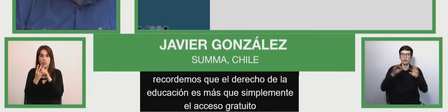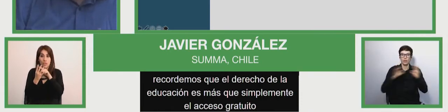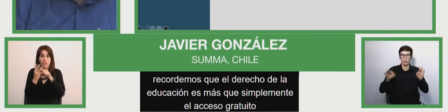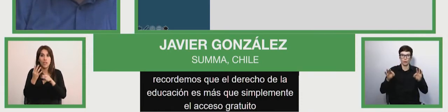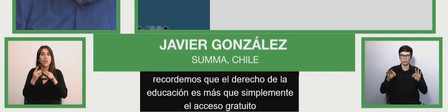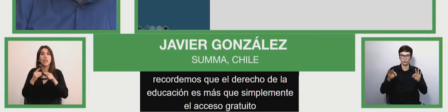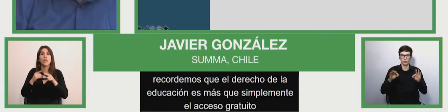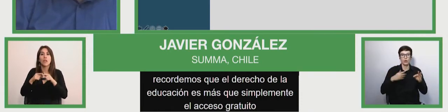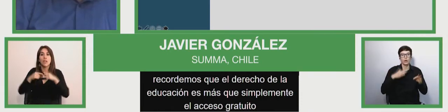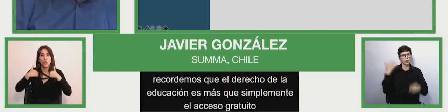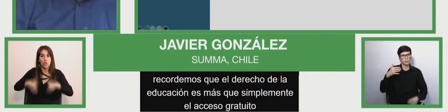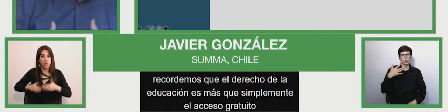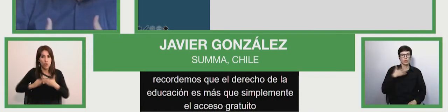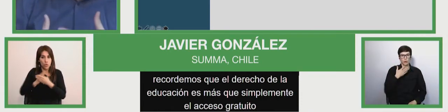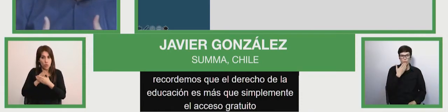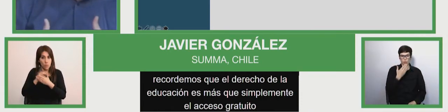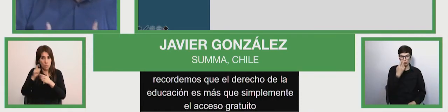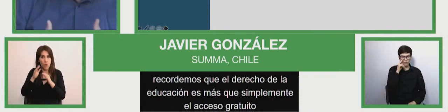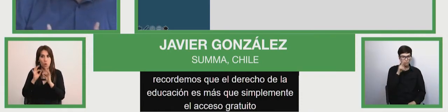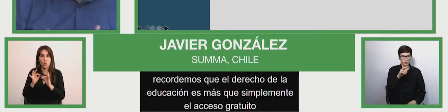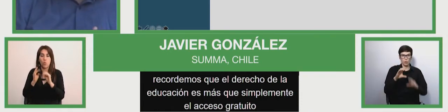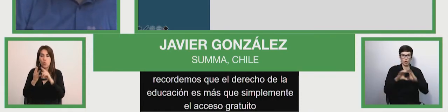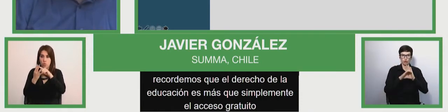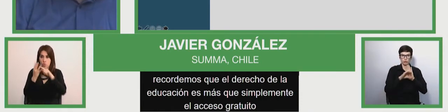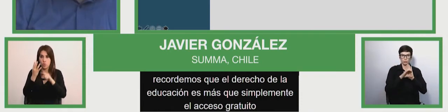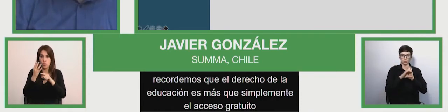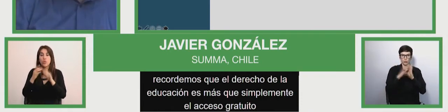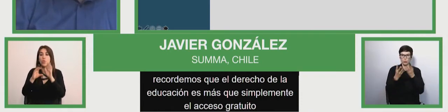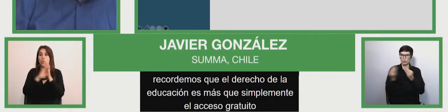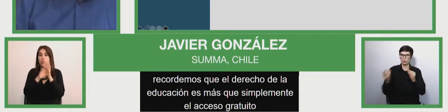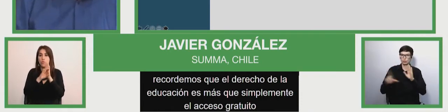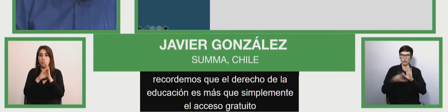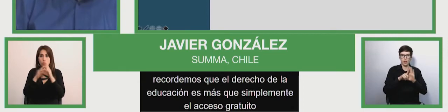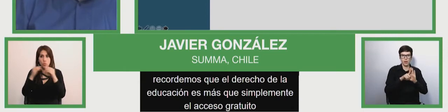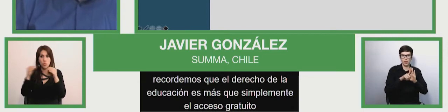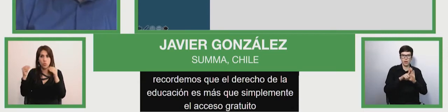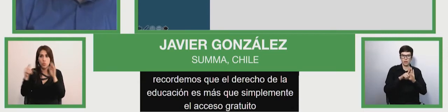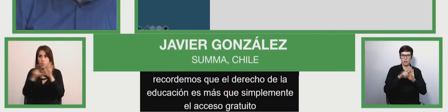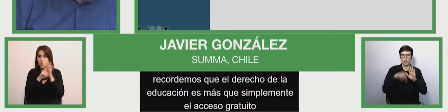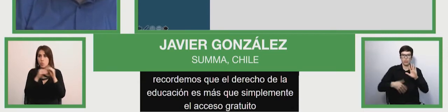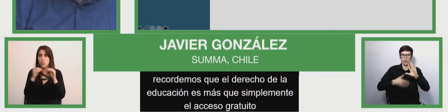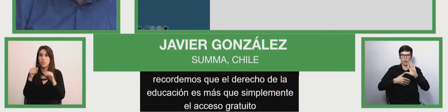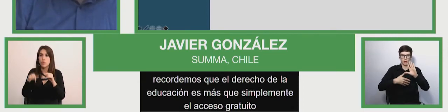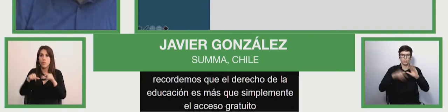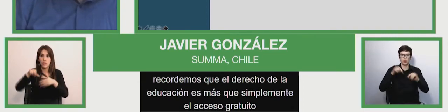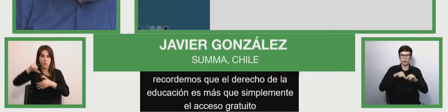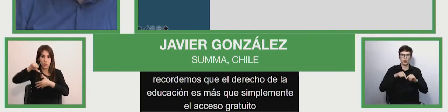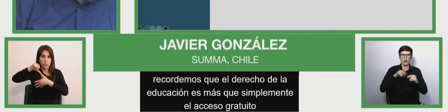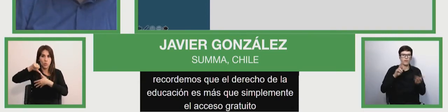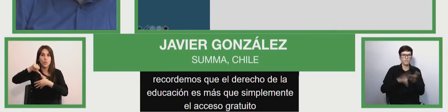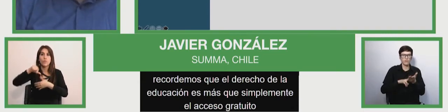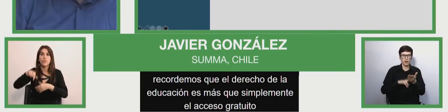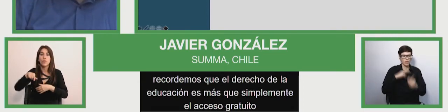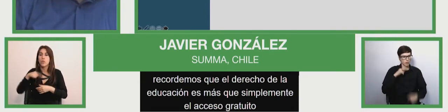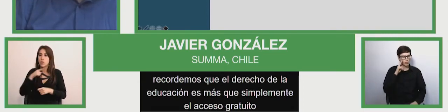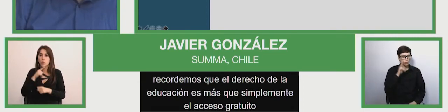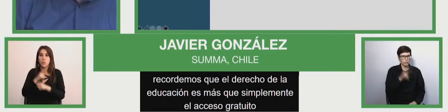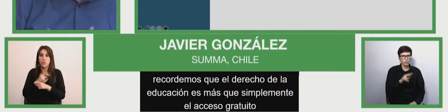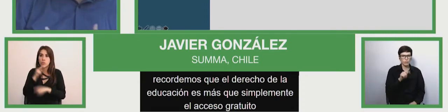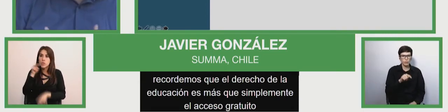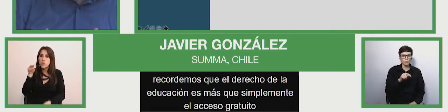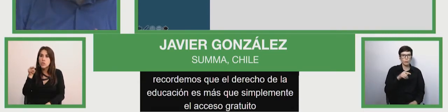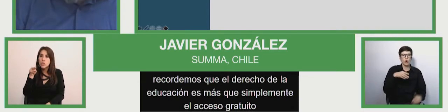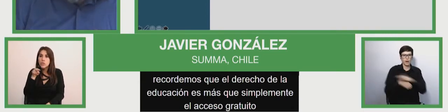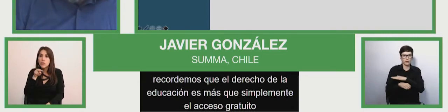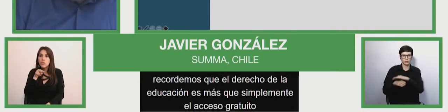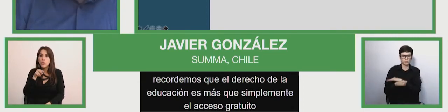contribution. I mean, much of the laws here are generally referred to access. But